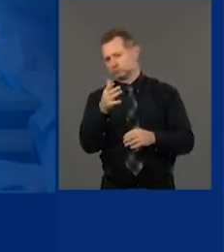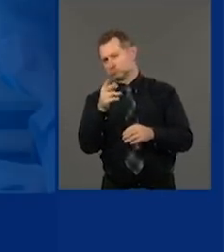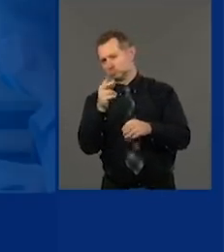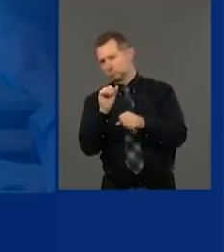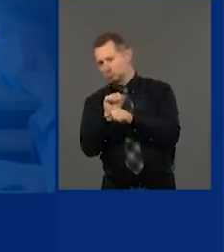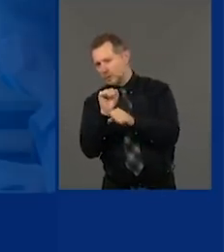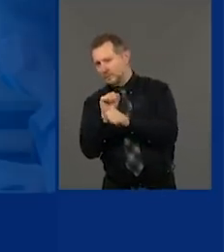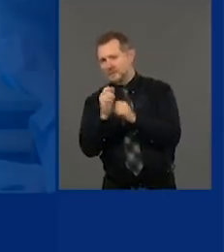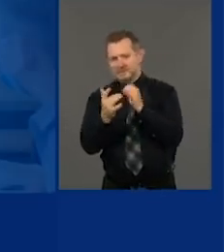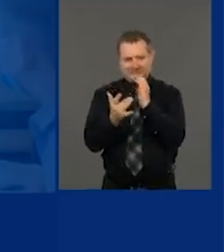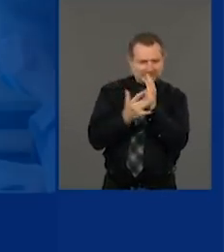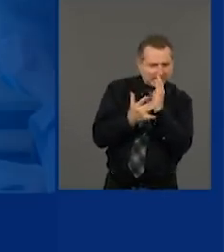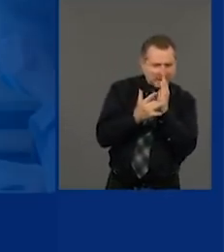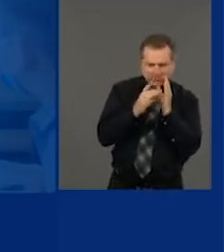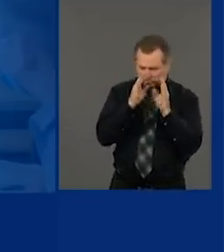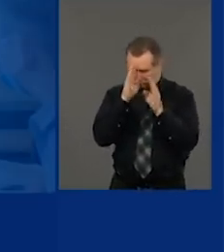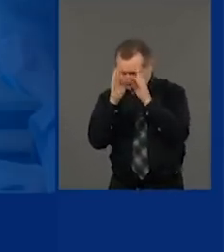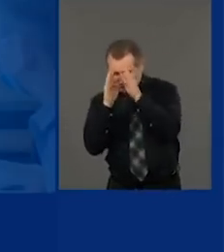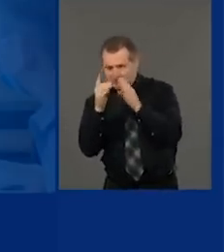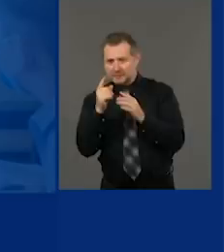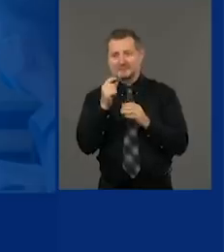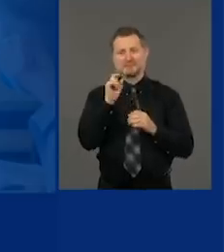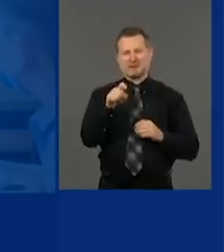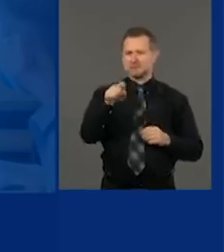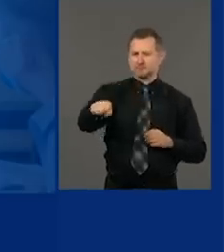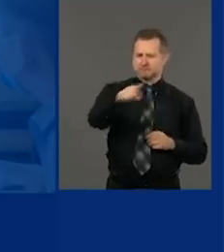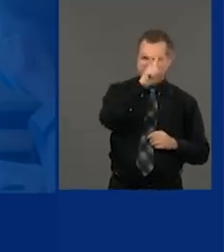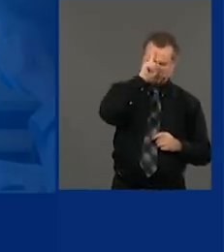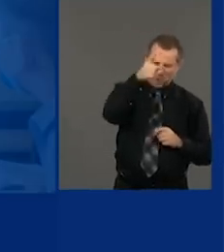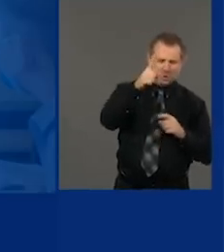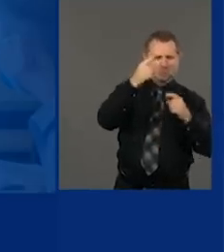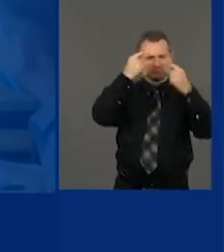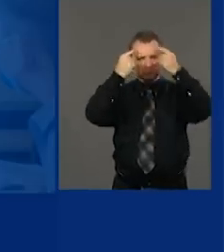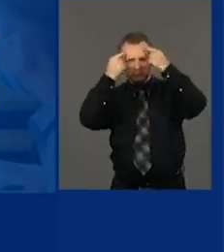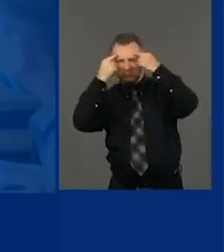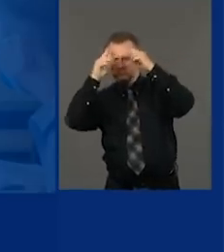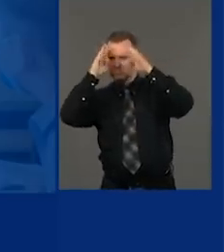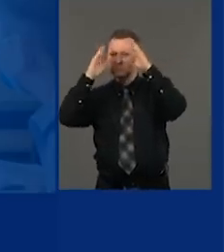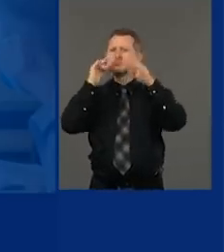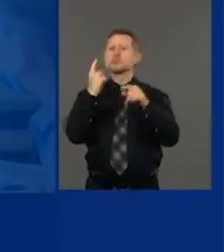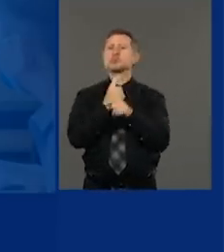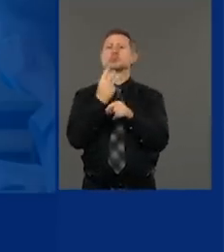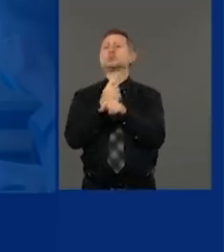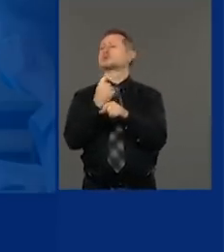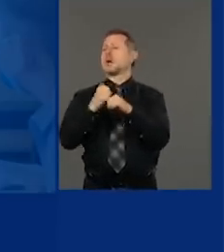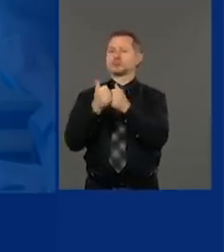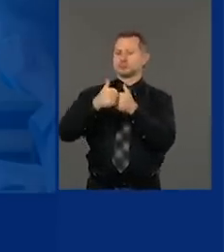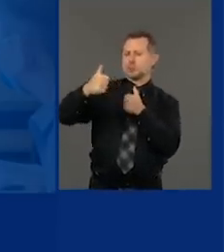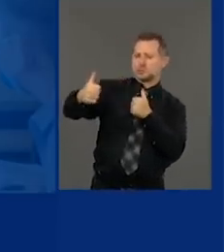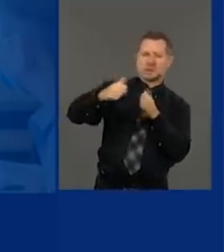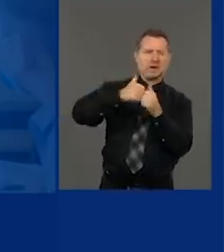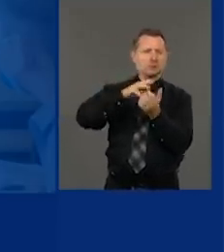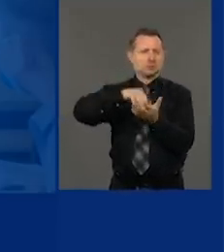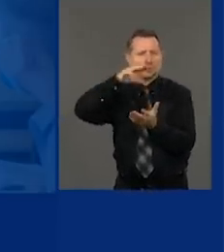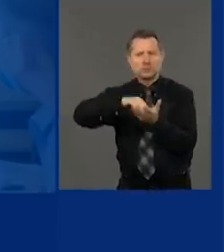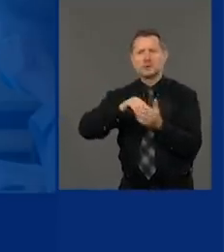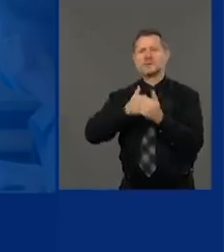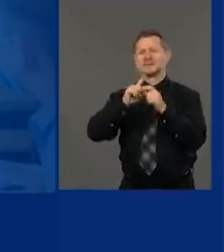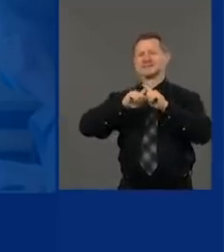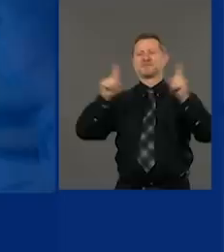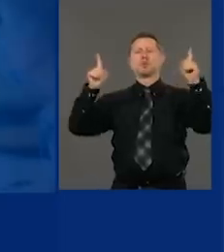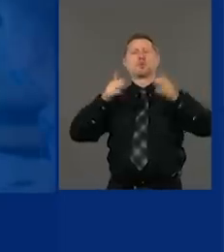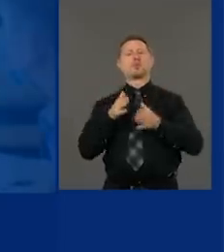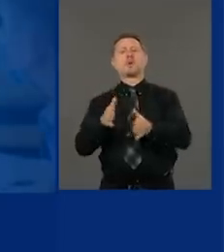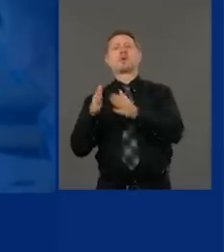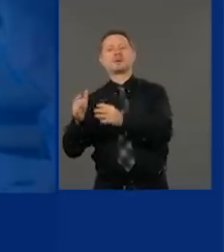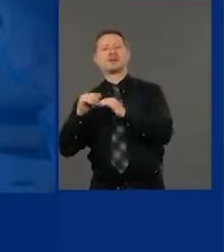have to be innovative. How do you use remote learning? How do you use innovative models, best practices?